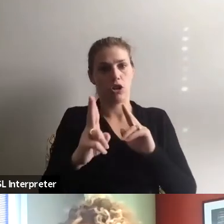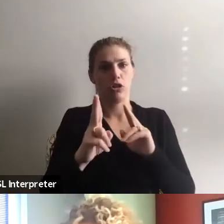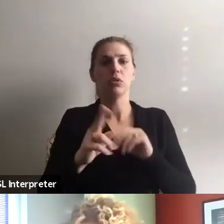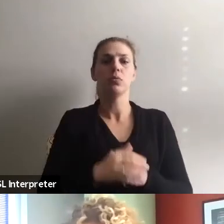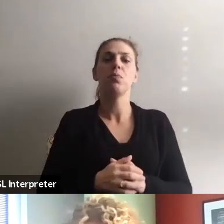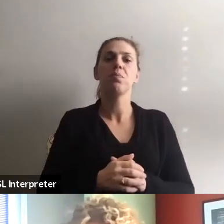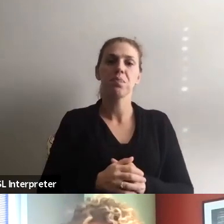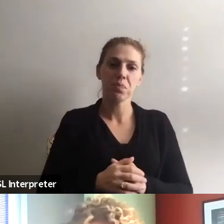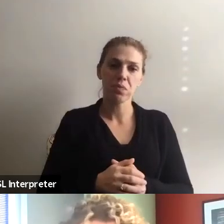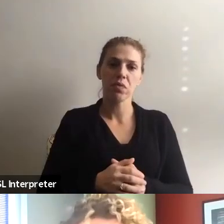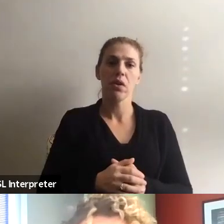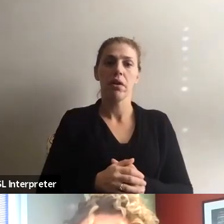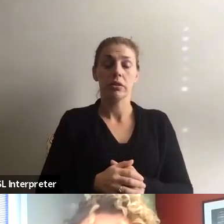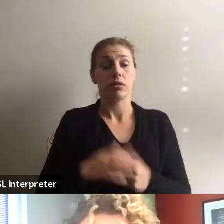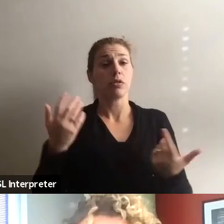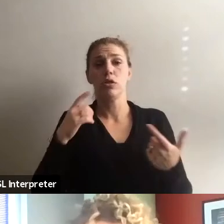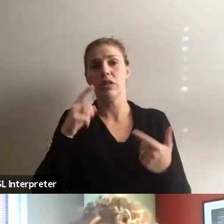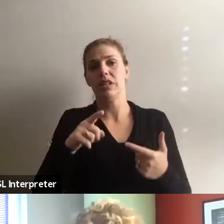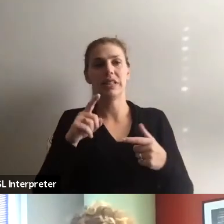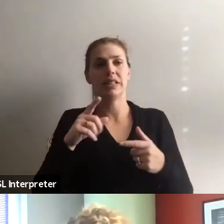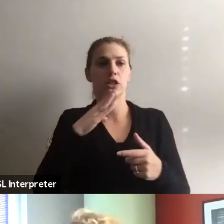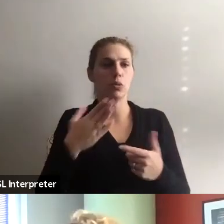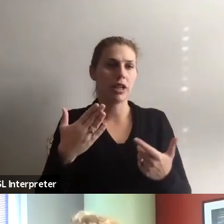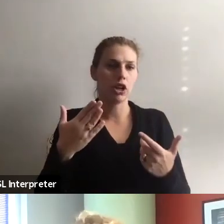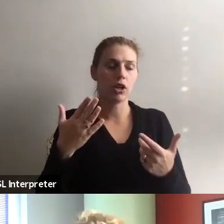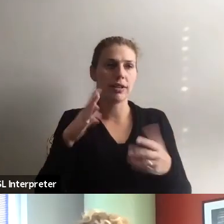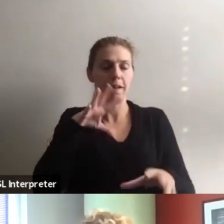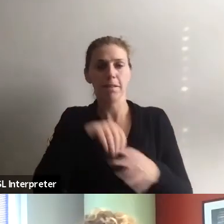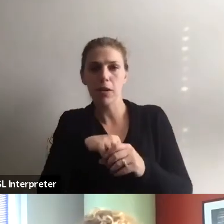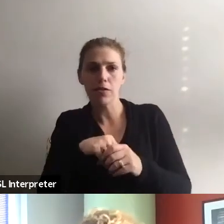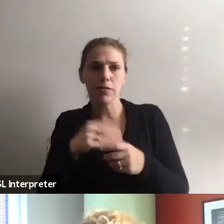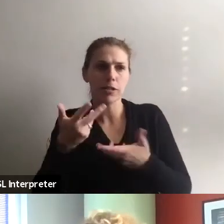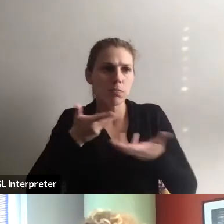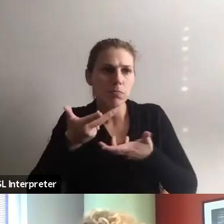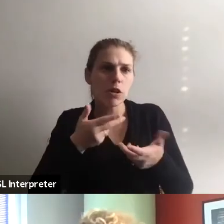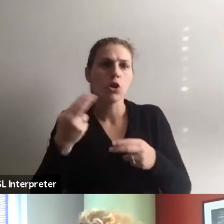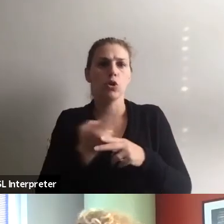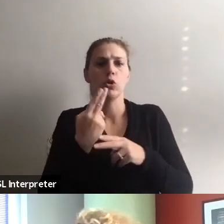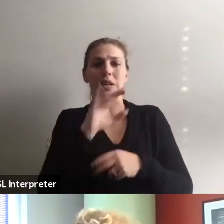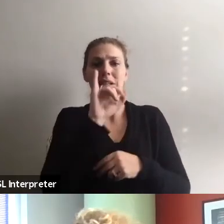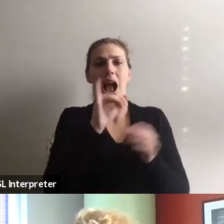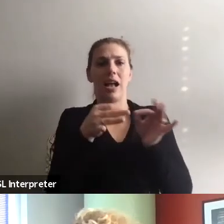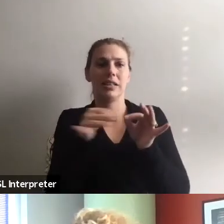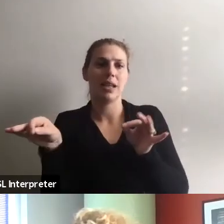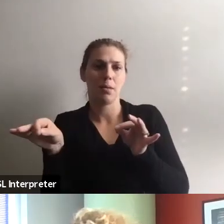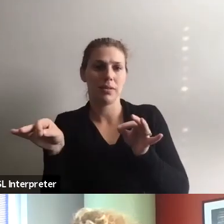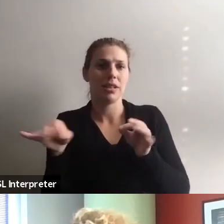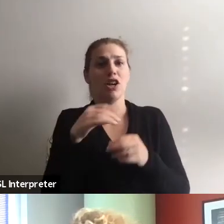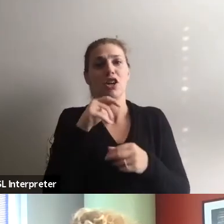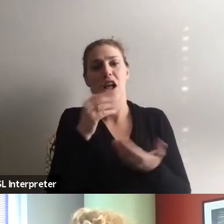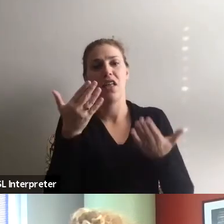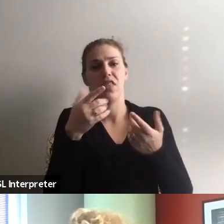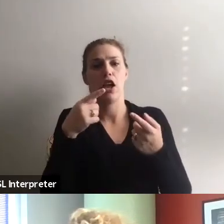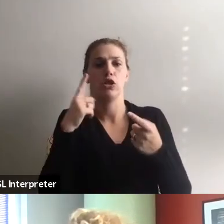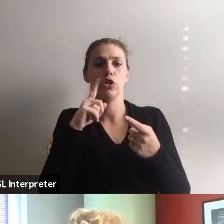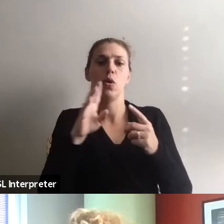So it's just active listening. Use I statements because you're not there to speak